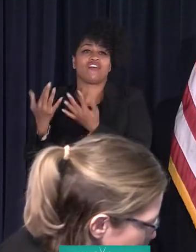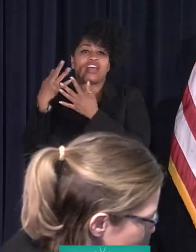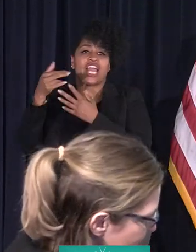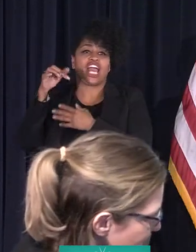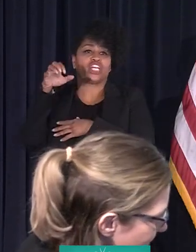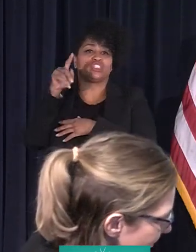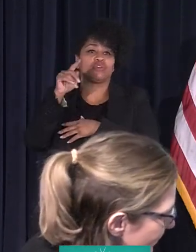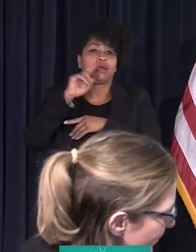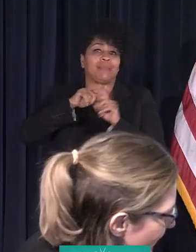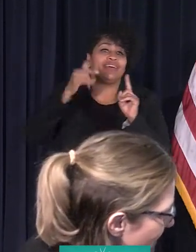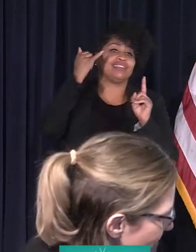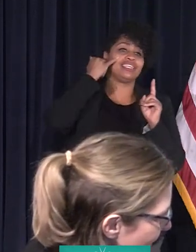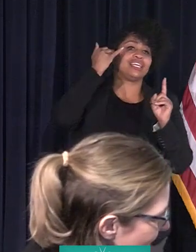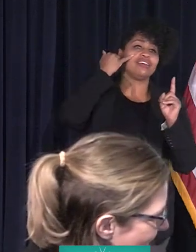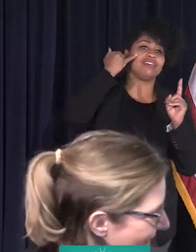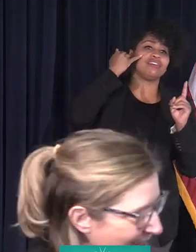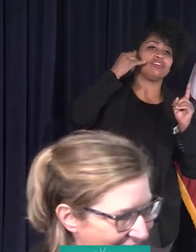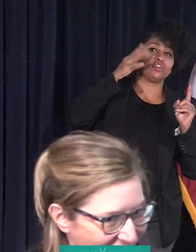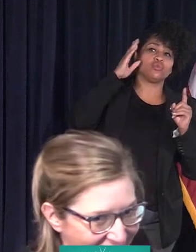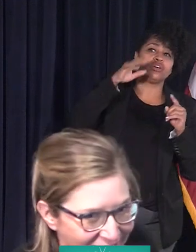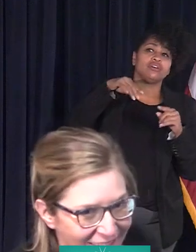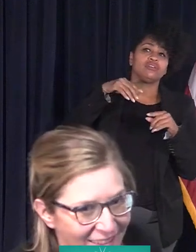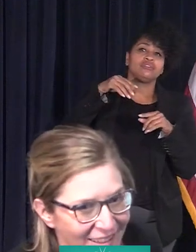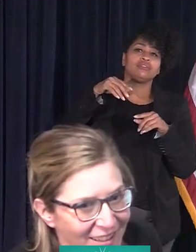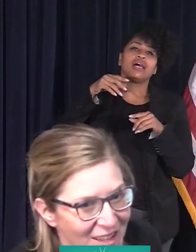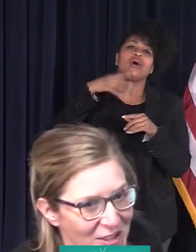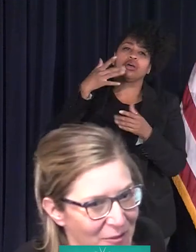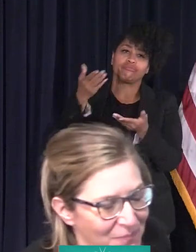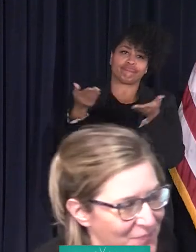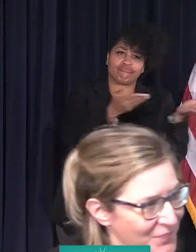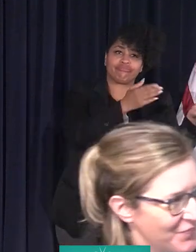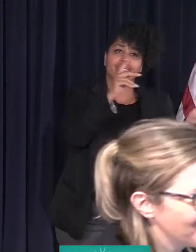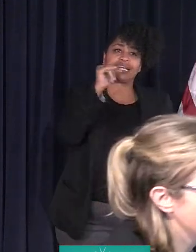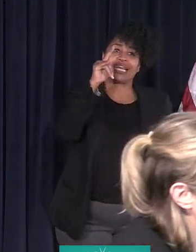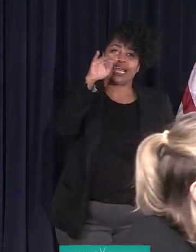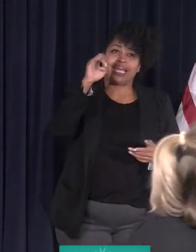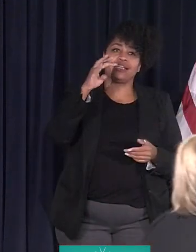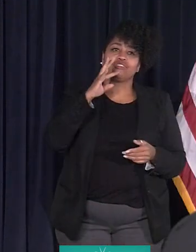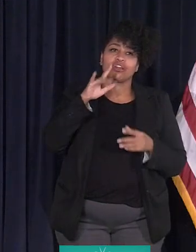your NEZ works out, you'll feel like it's a grant. So Katie, why don't you talk about the NEZ?